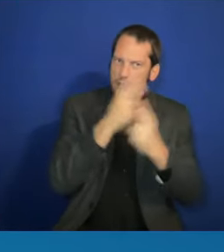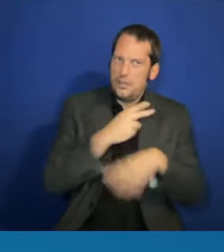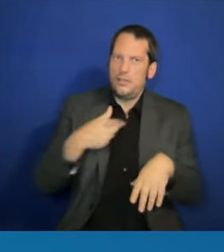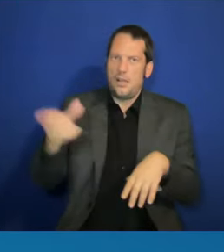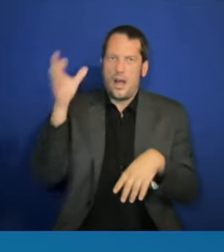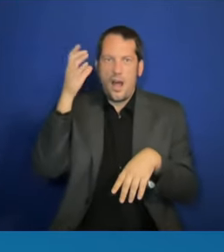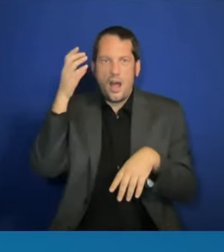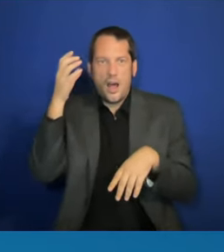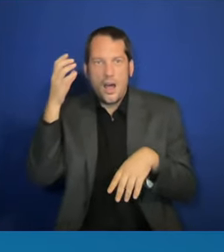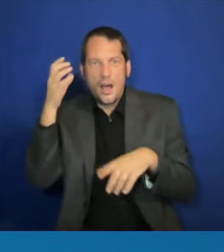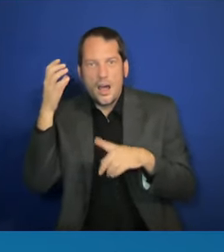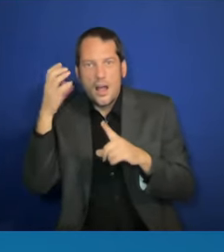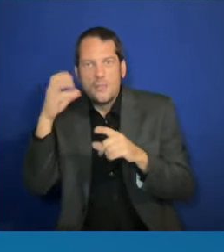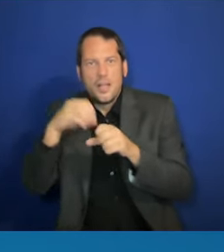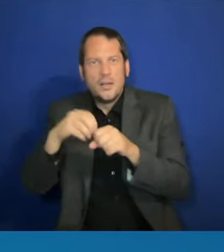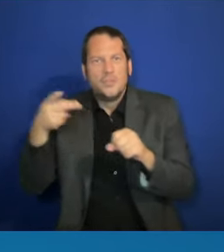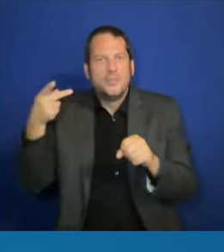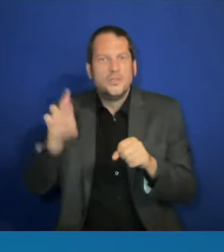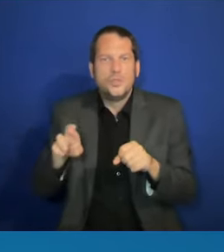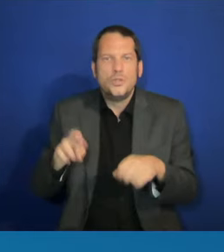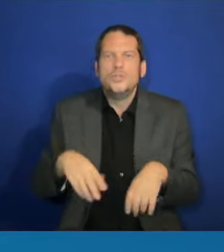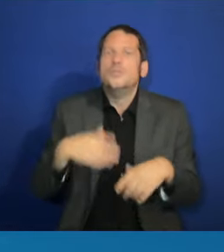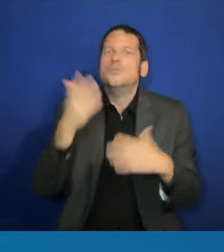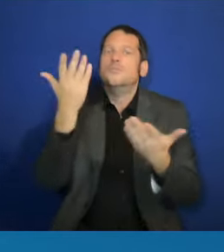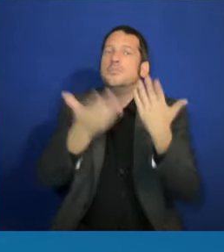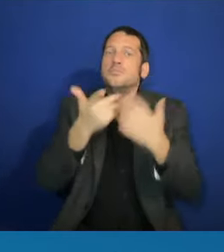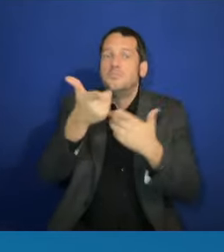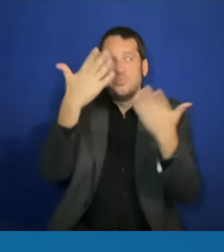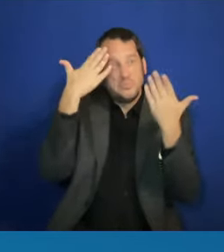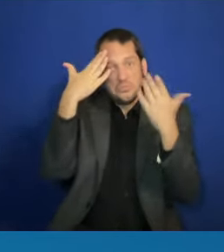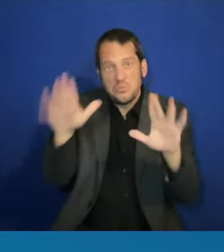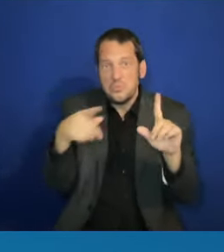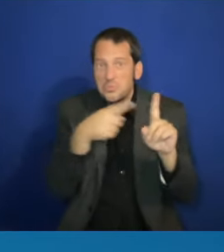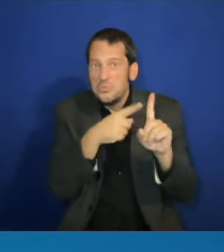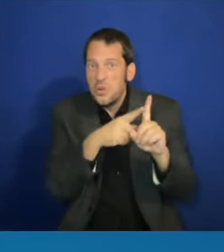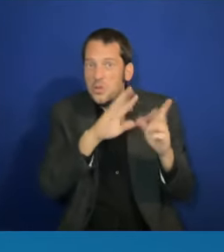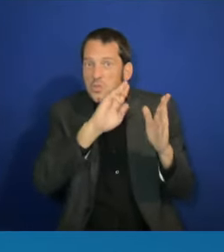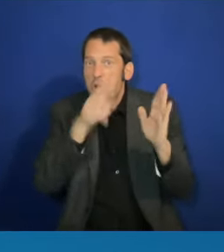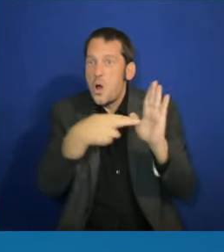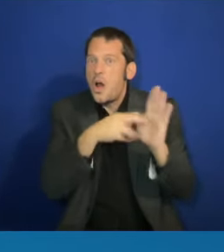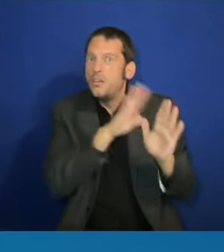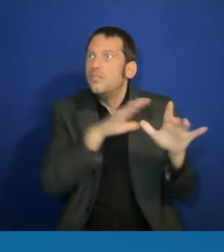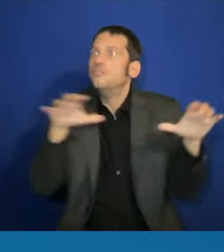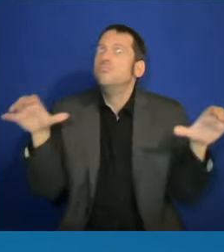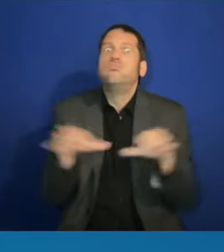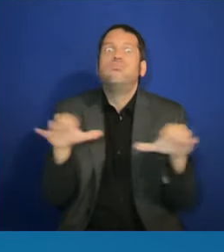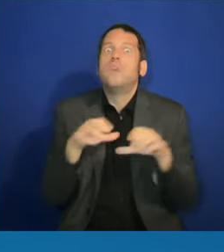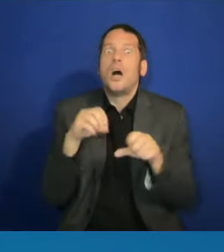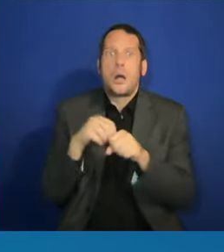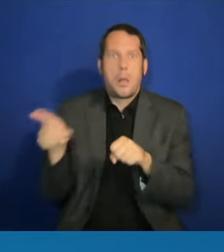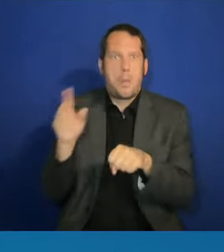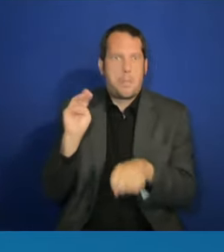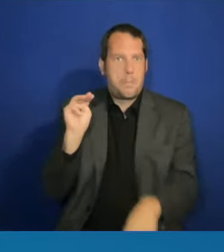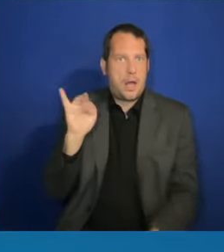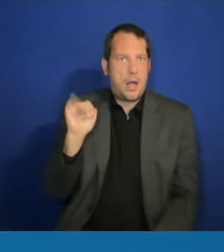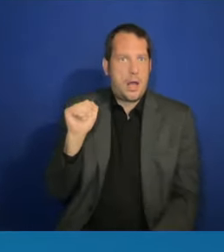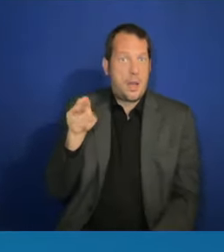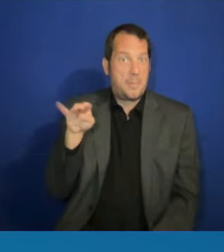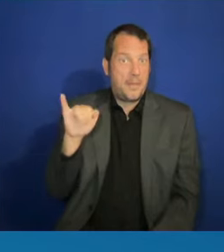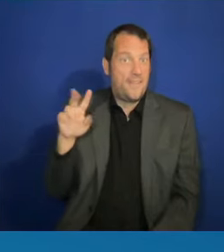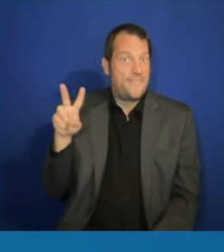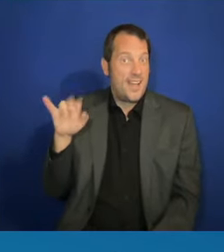You might know him for his role in Miami Vice. Or as Johnny in Hanging with the Homeboys.